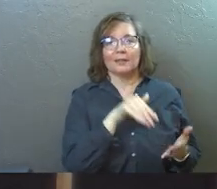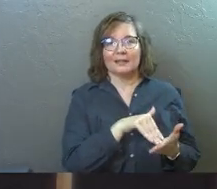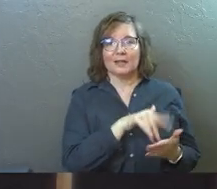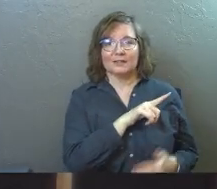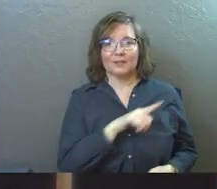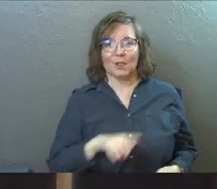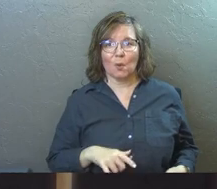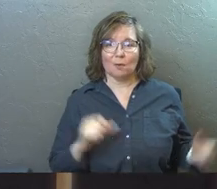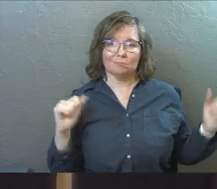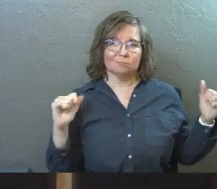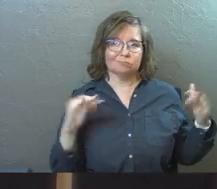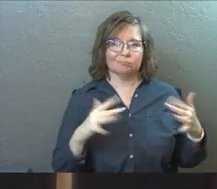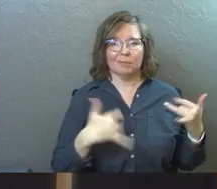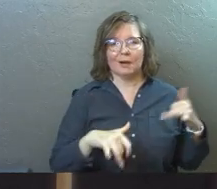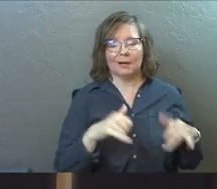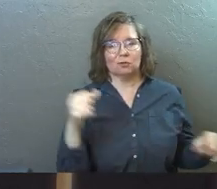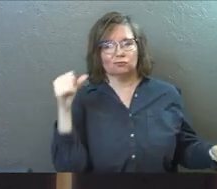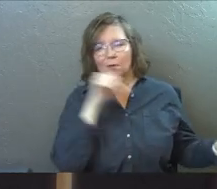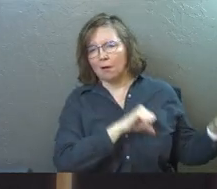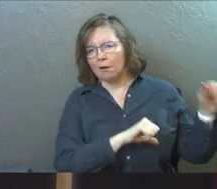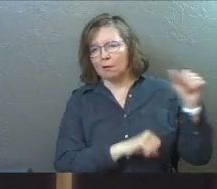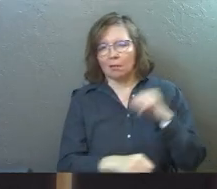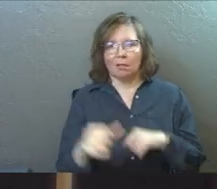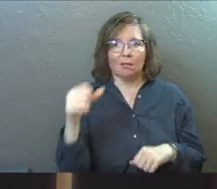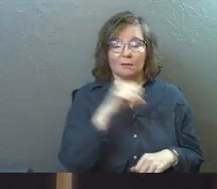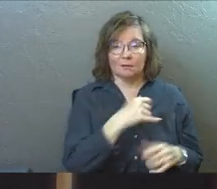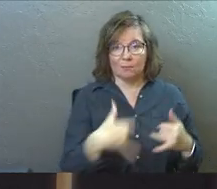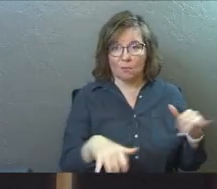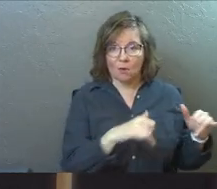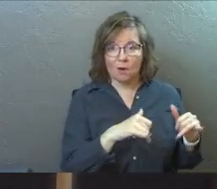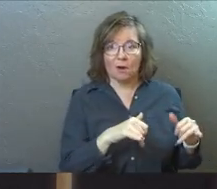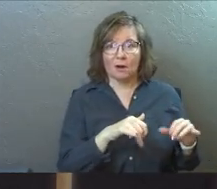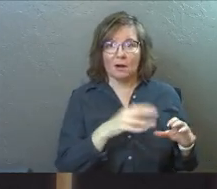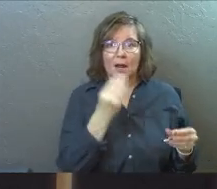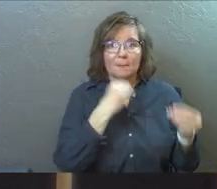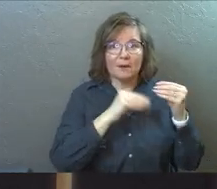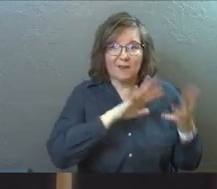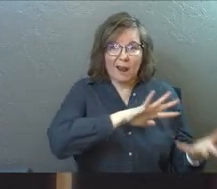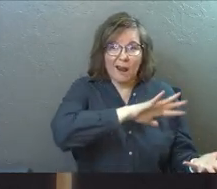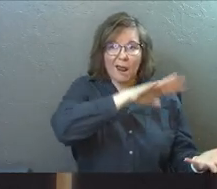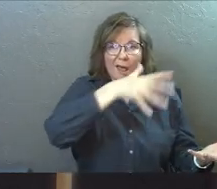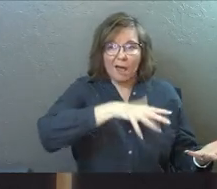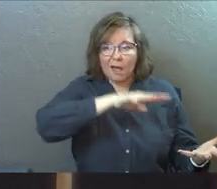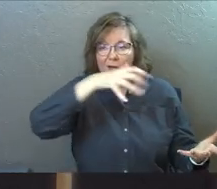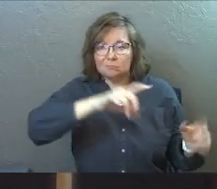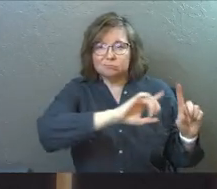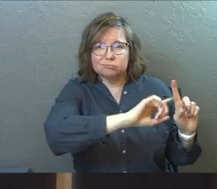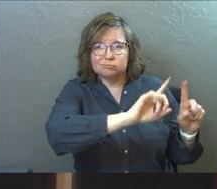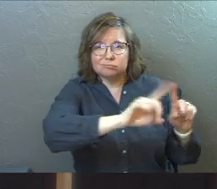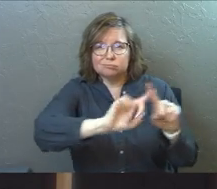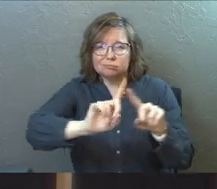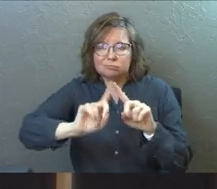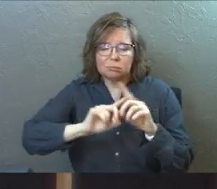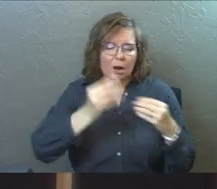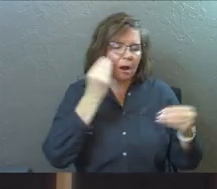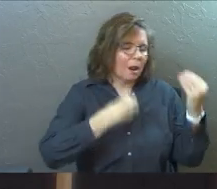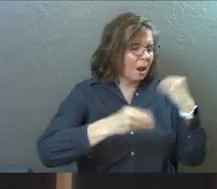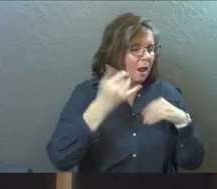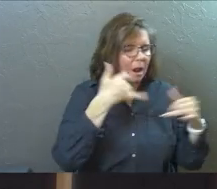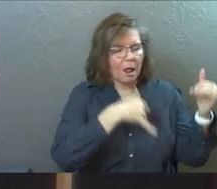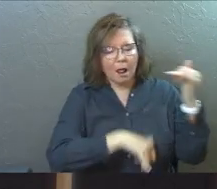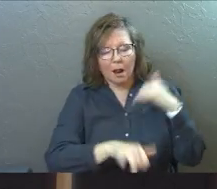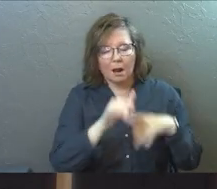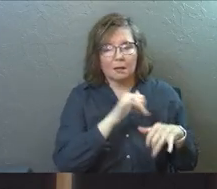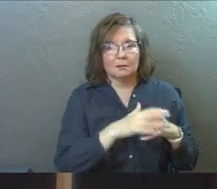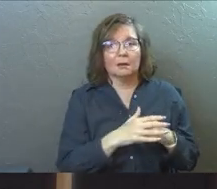his lords. It's a drunken party. It's a buffet, if you will. And in the midst of this drunken